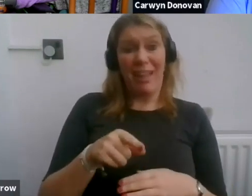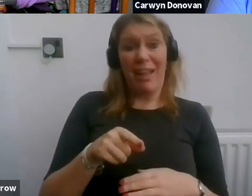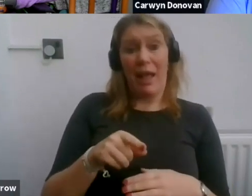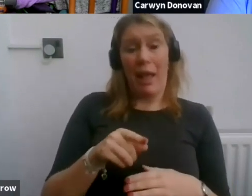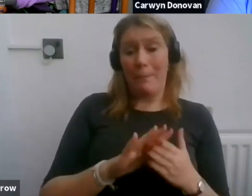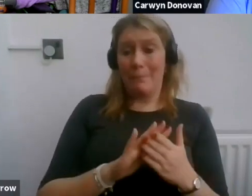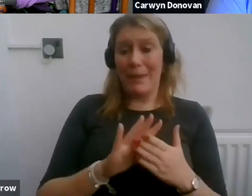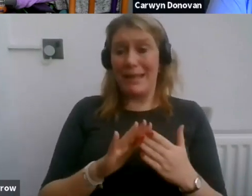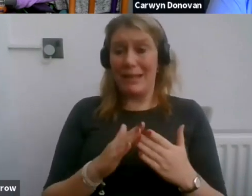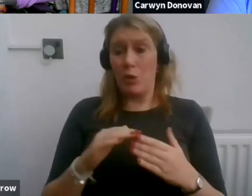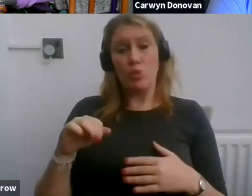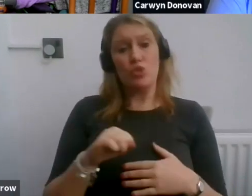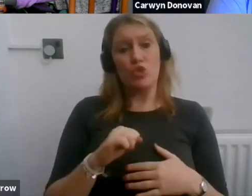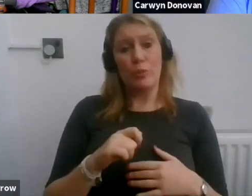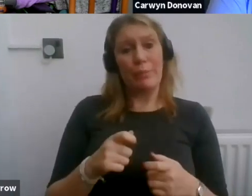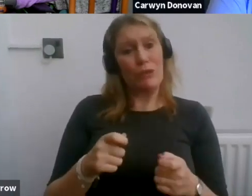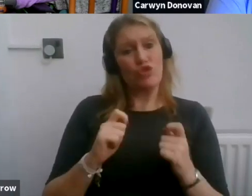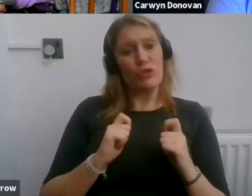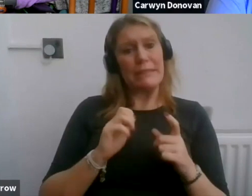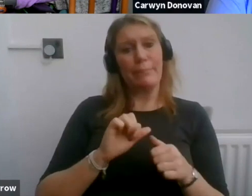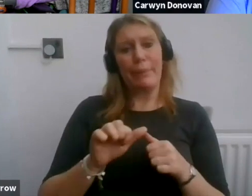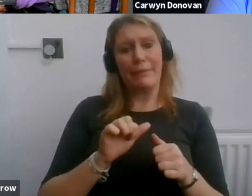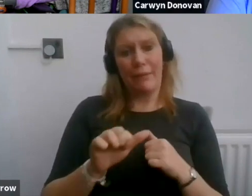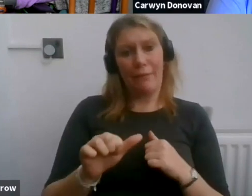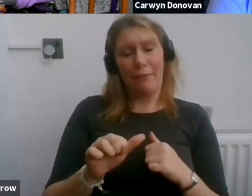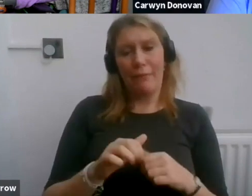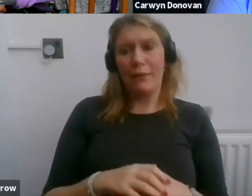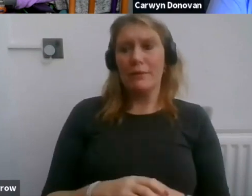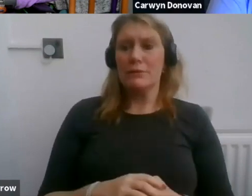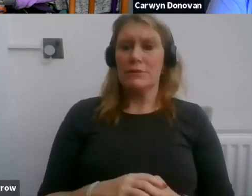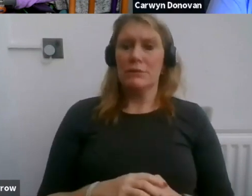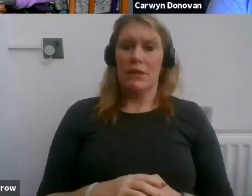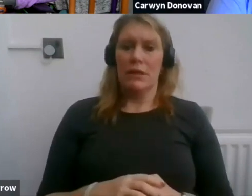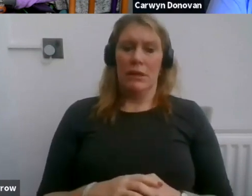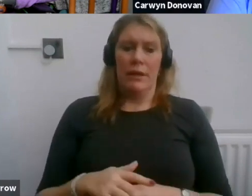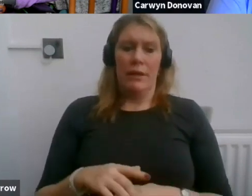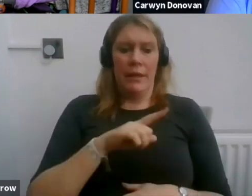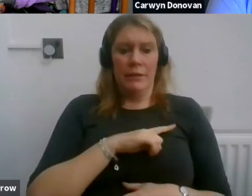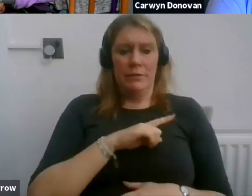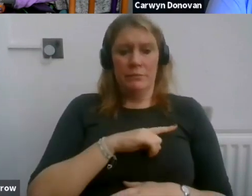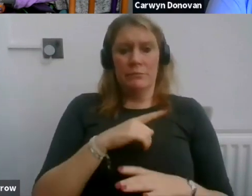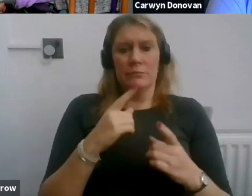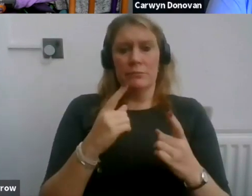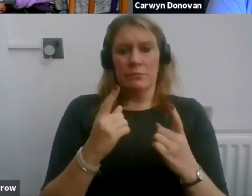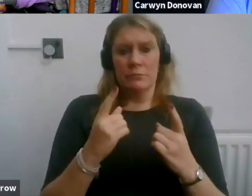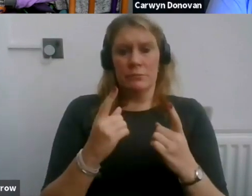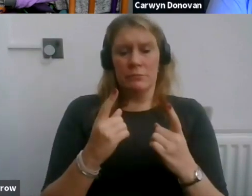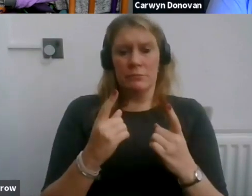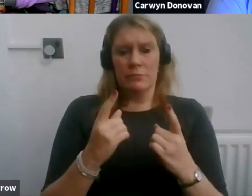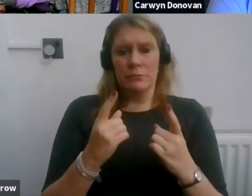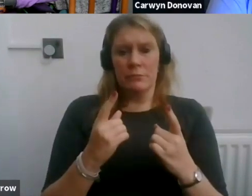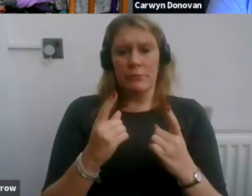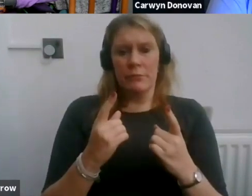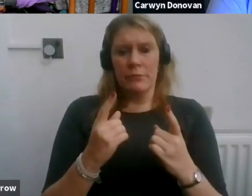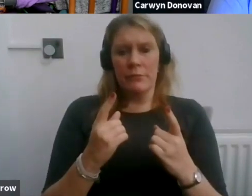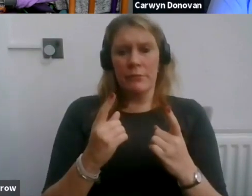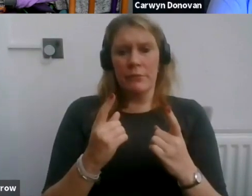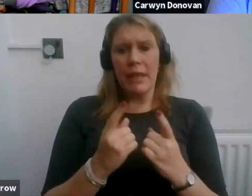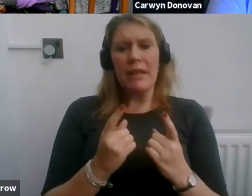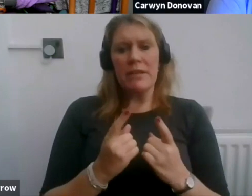deserve something better than that. And that is an issue which I think we want to see